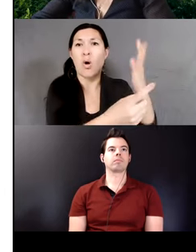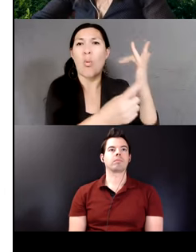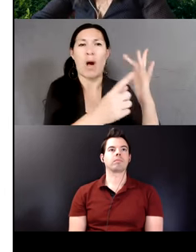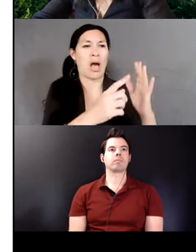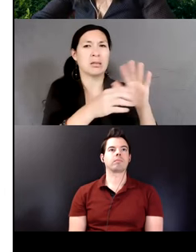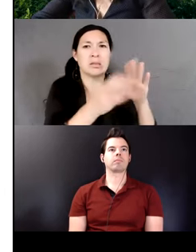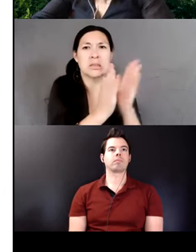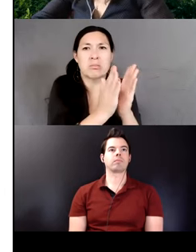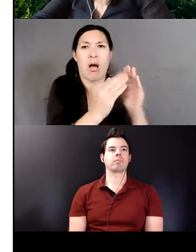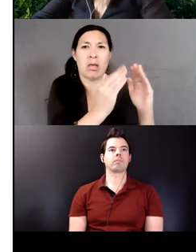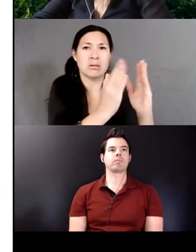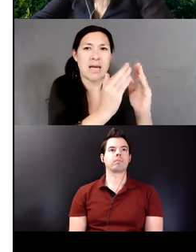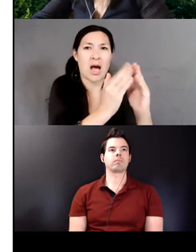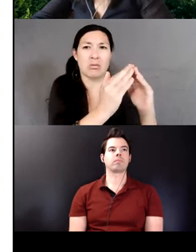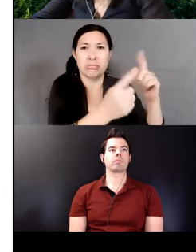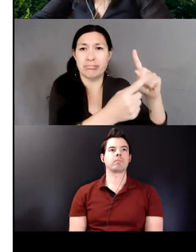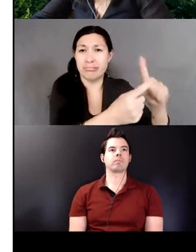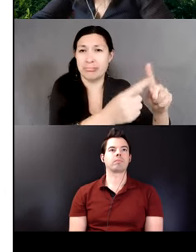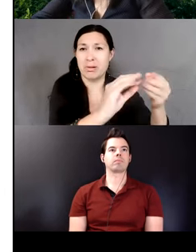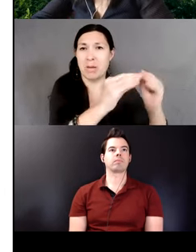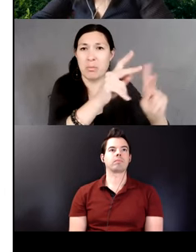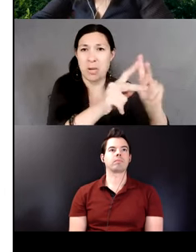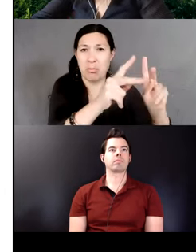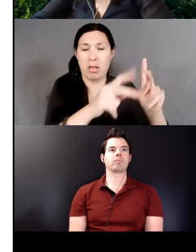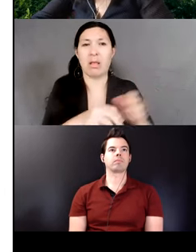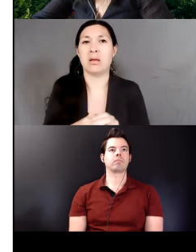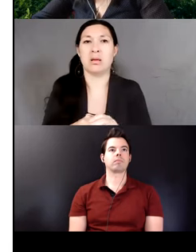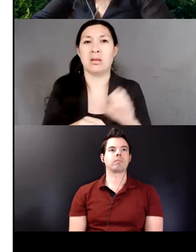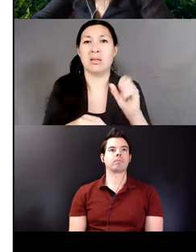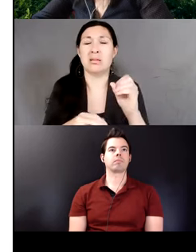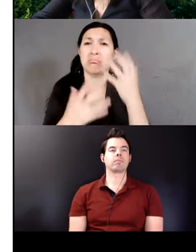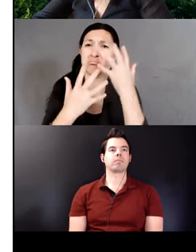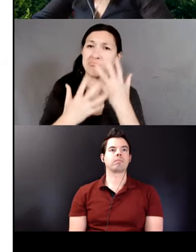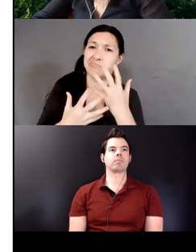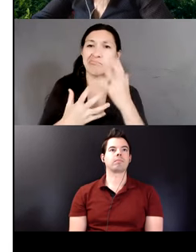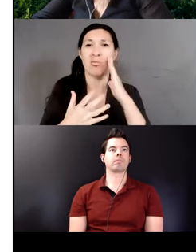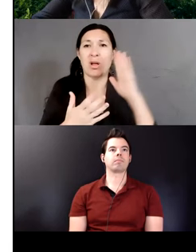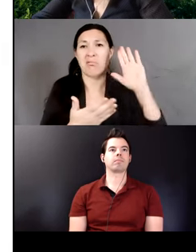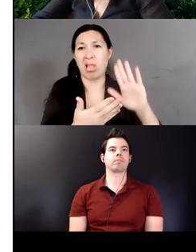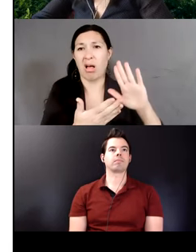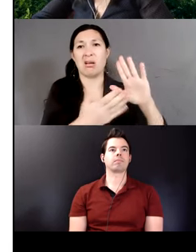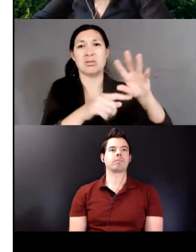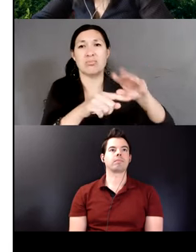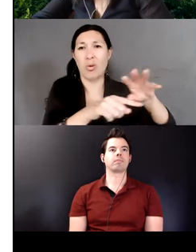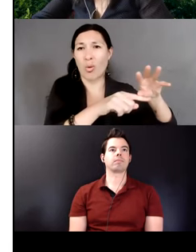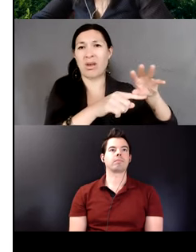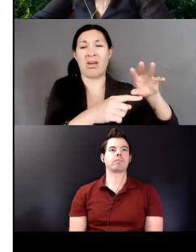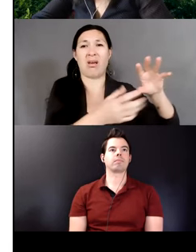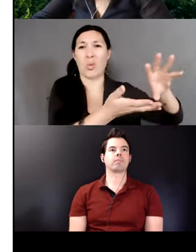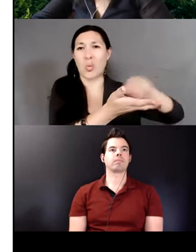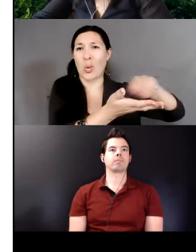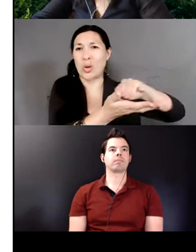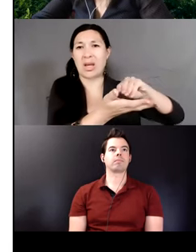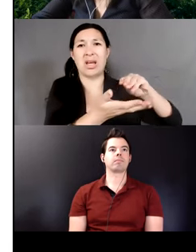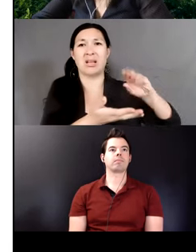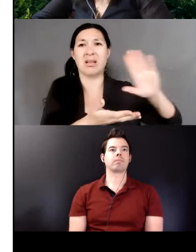population. And sadly, there will not be records left about their unique Quechua system for